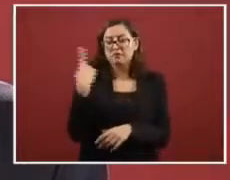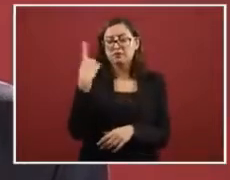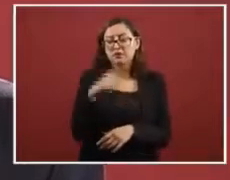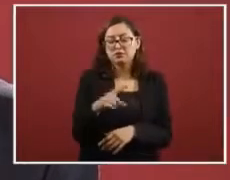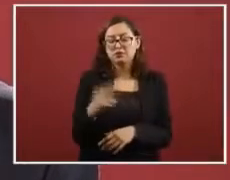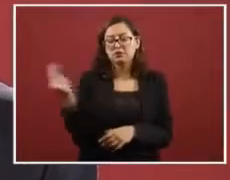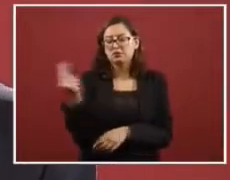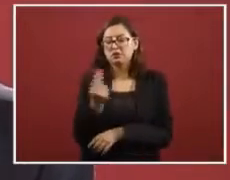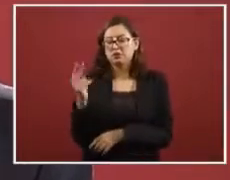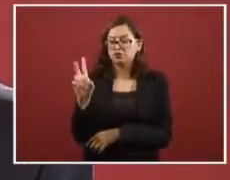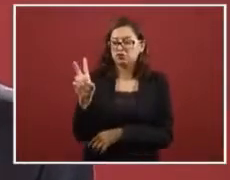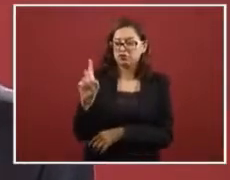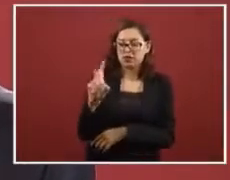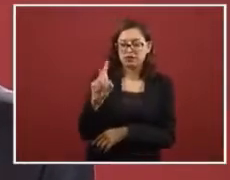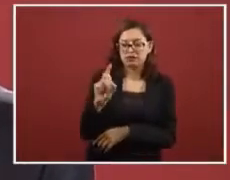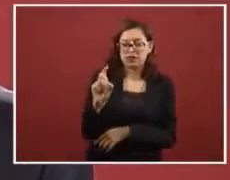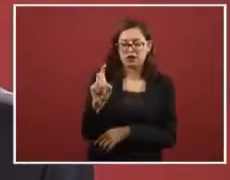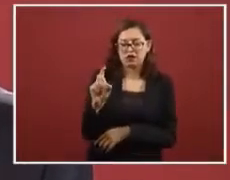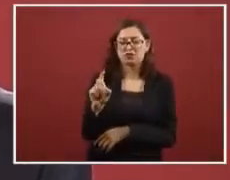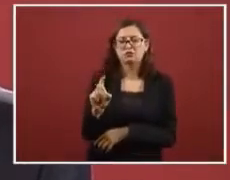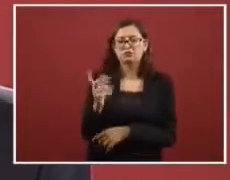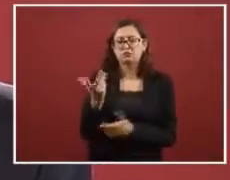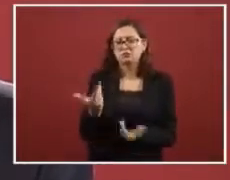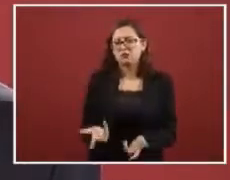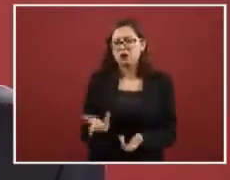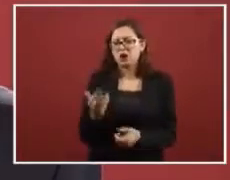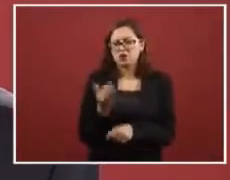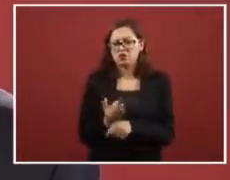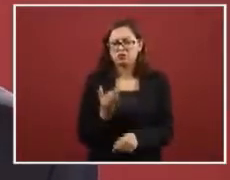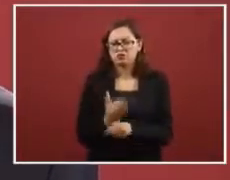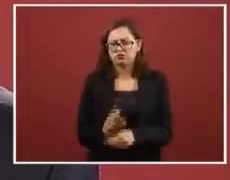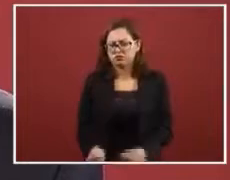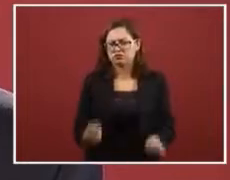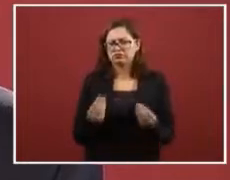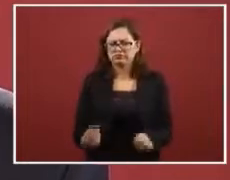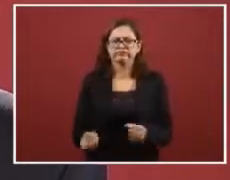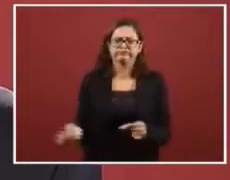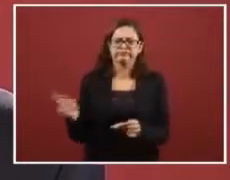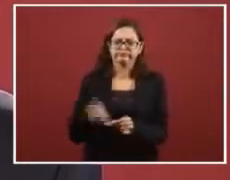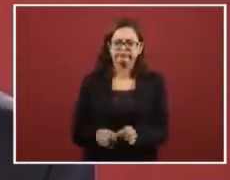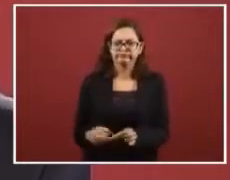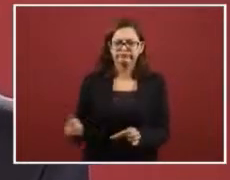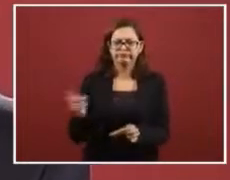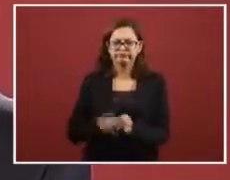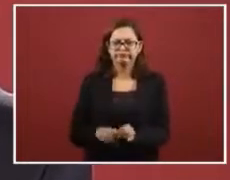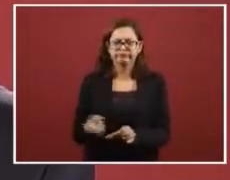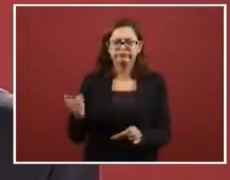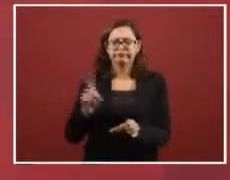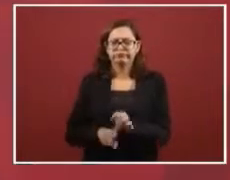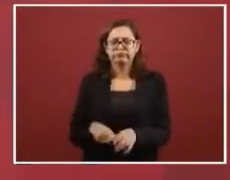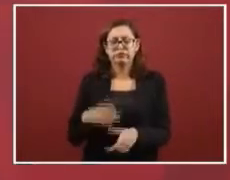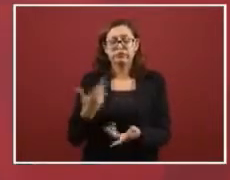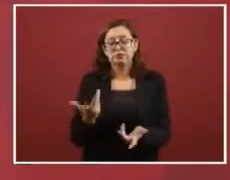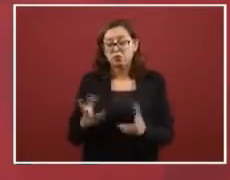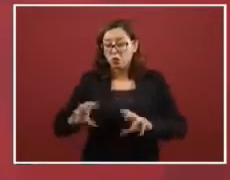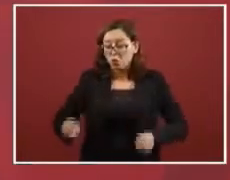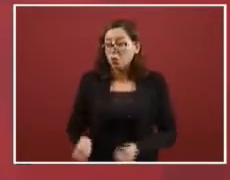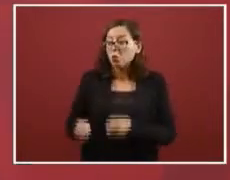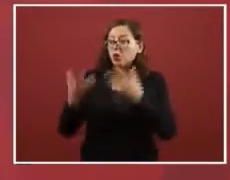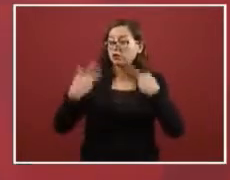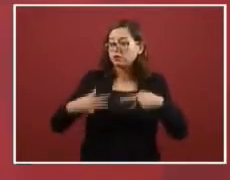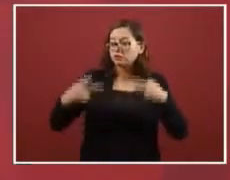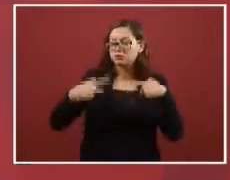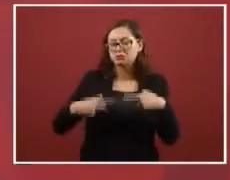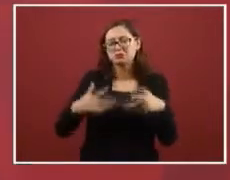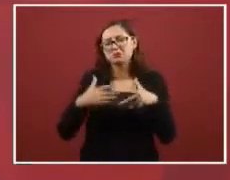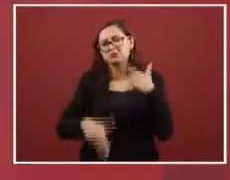La verdad es que tenemos varios varios cientos y la suma se da al final cuando se tiene ya la sentencia. Entonces no nos